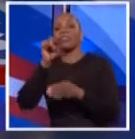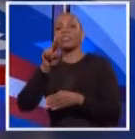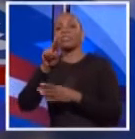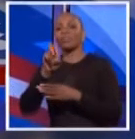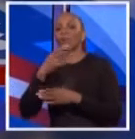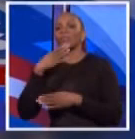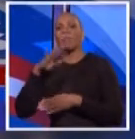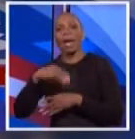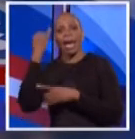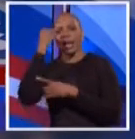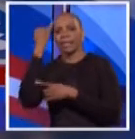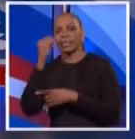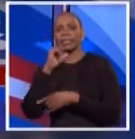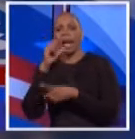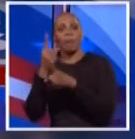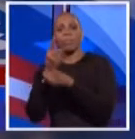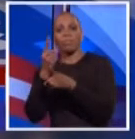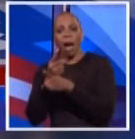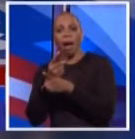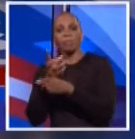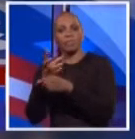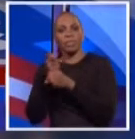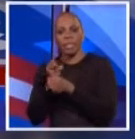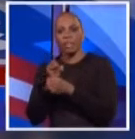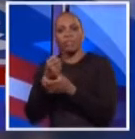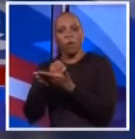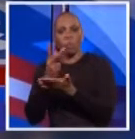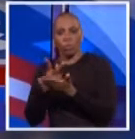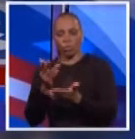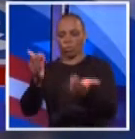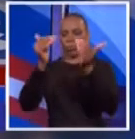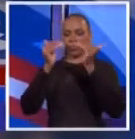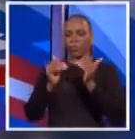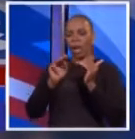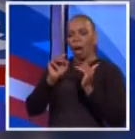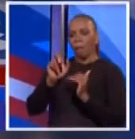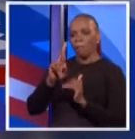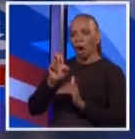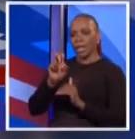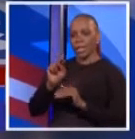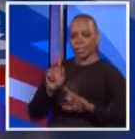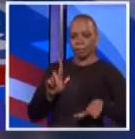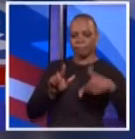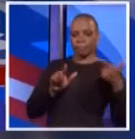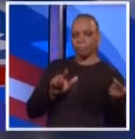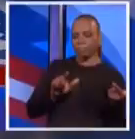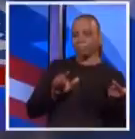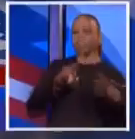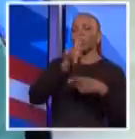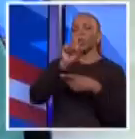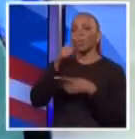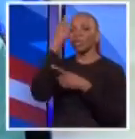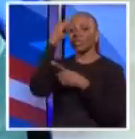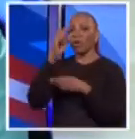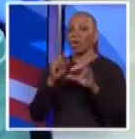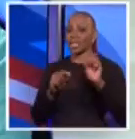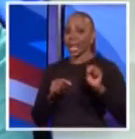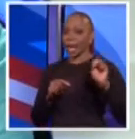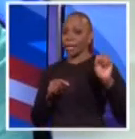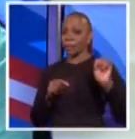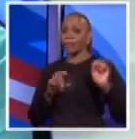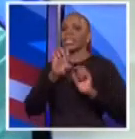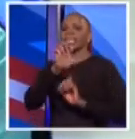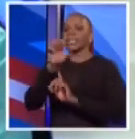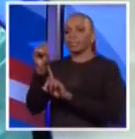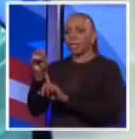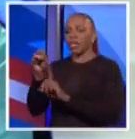improperly approved. Scott was for it. Okay. The next question is from Marlene. This question is for Mr. Spitzer. When you were Attorney